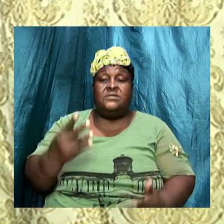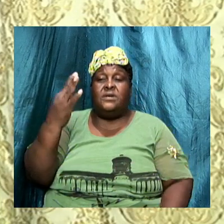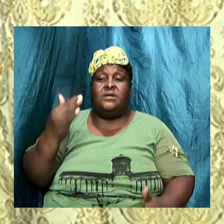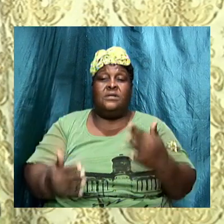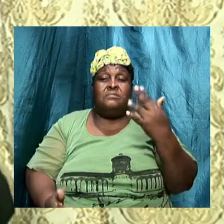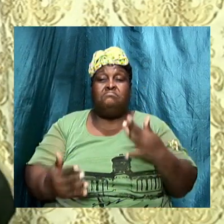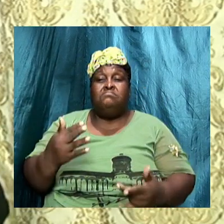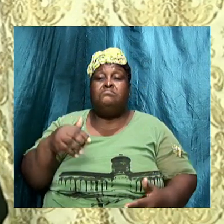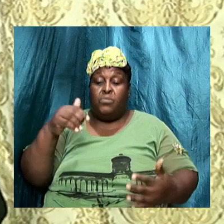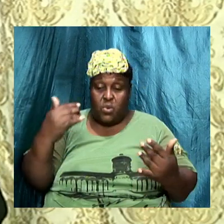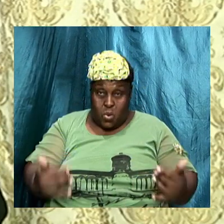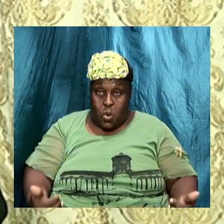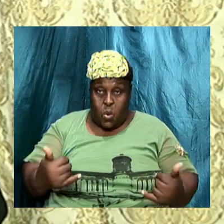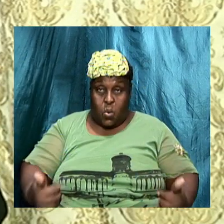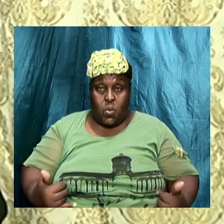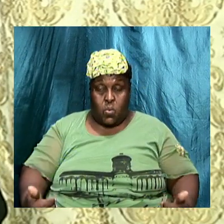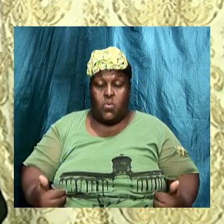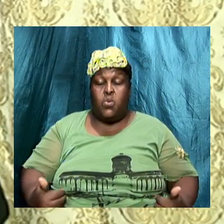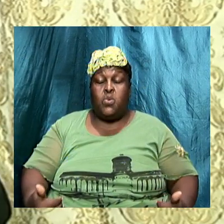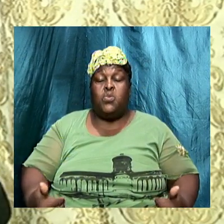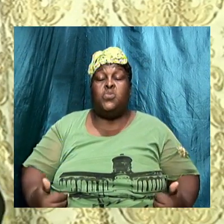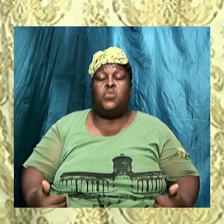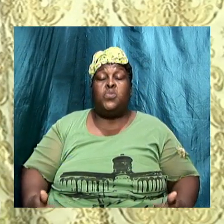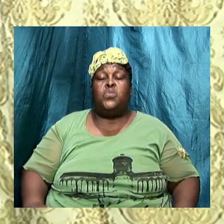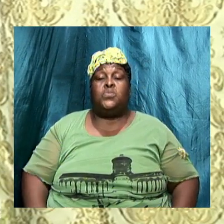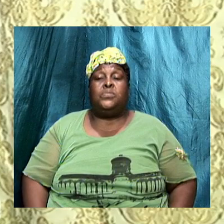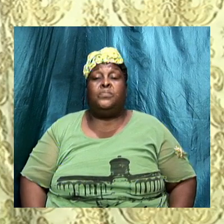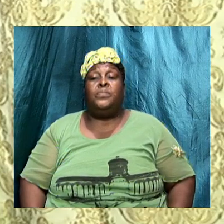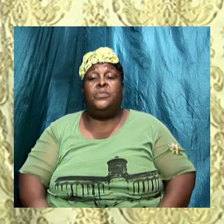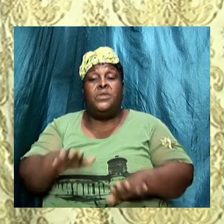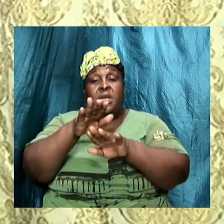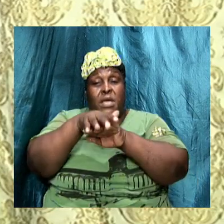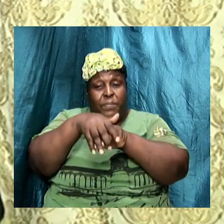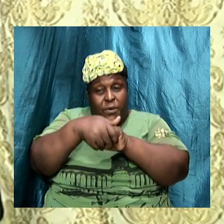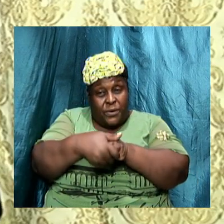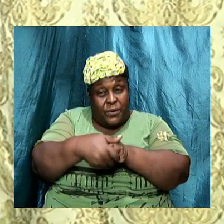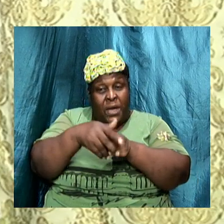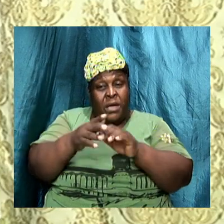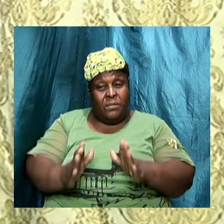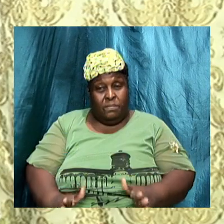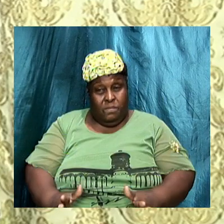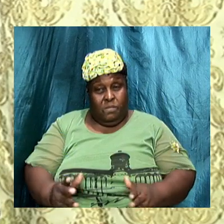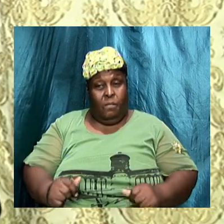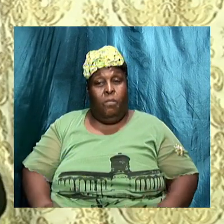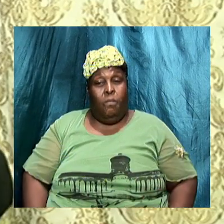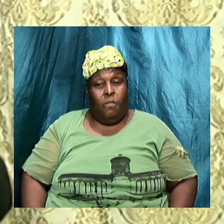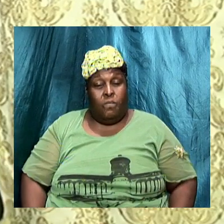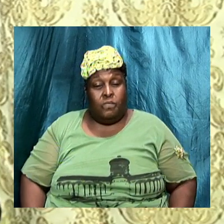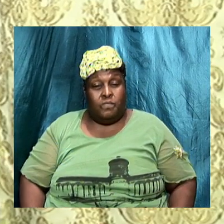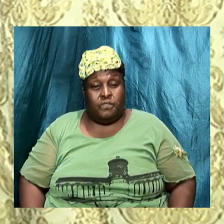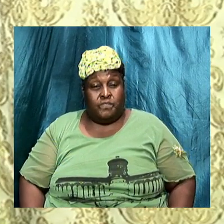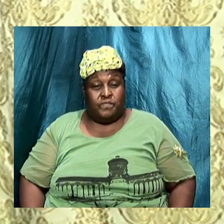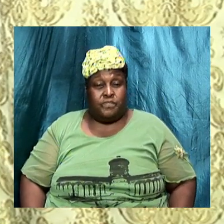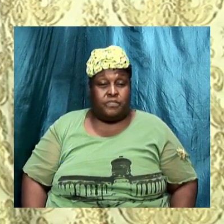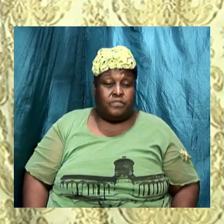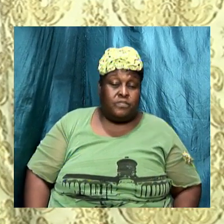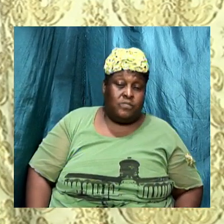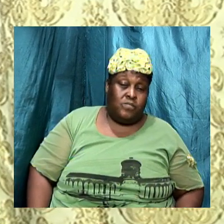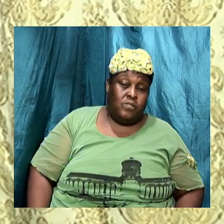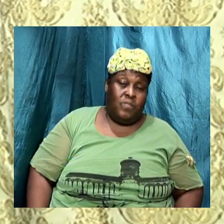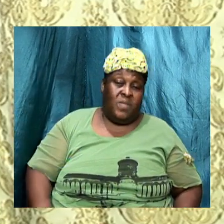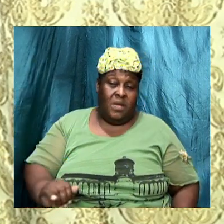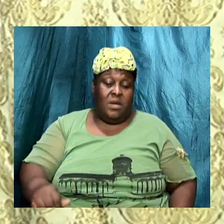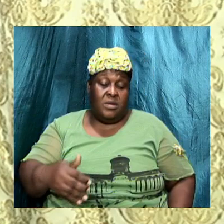modern day Pharisees and Sadducees they are modern day Pharisees and Sadducees who teaches that the